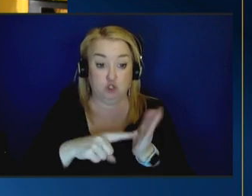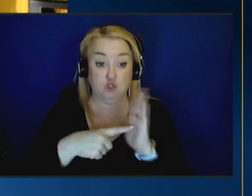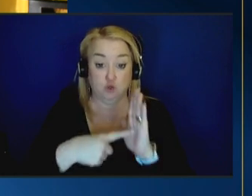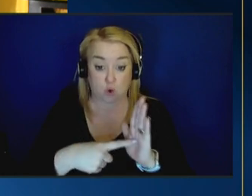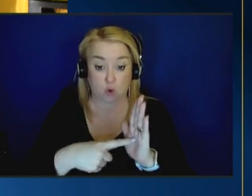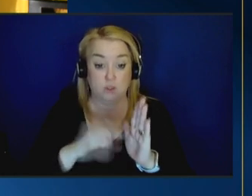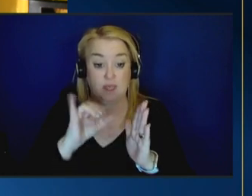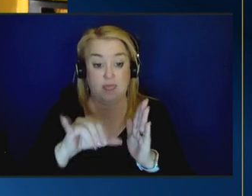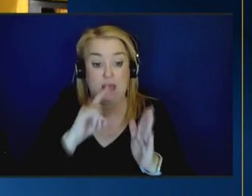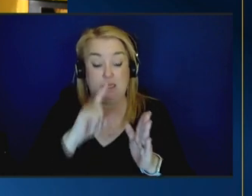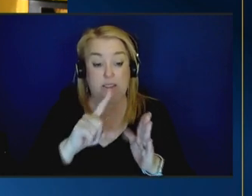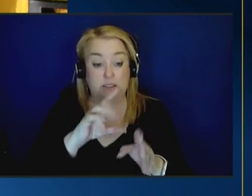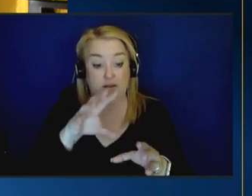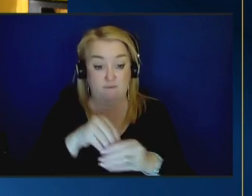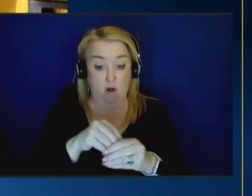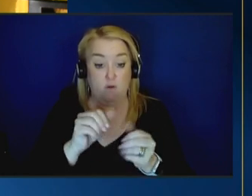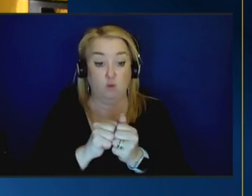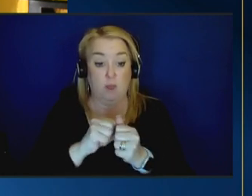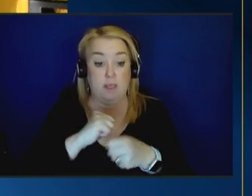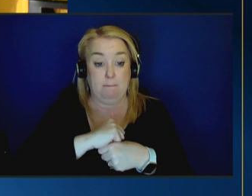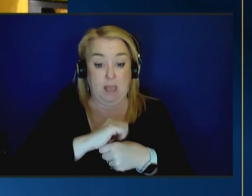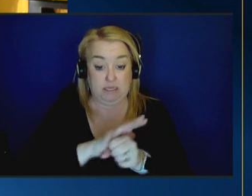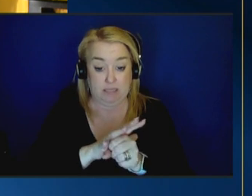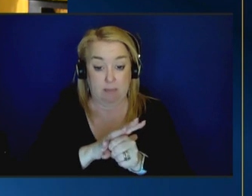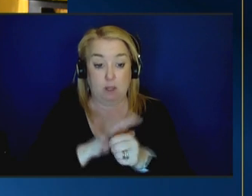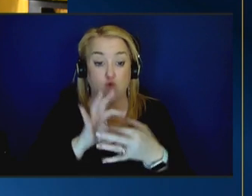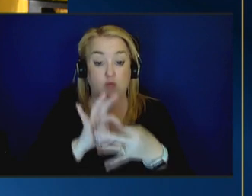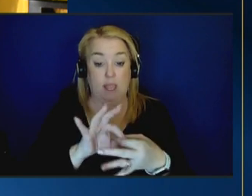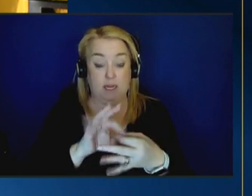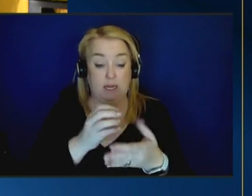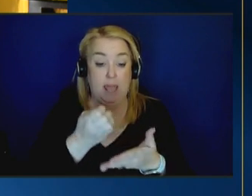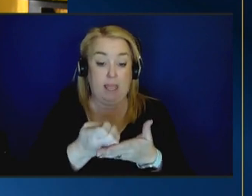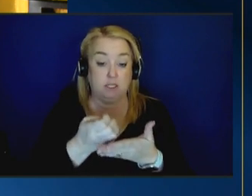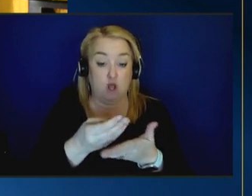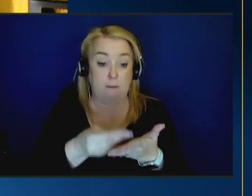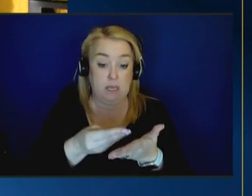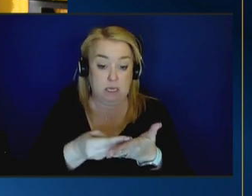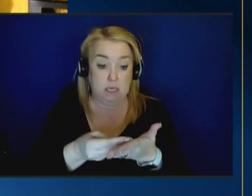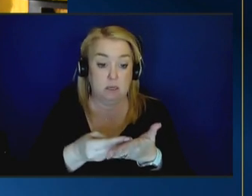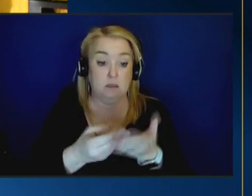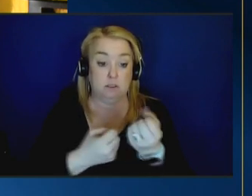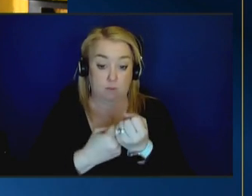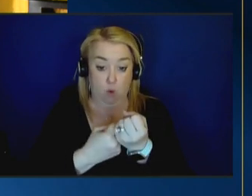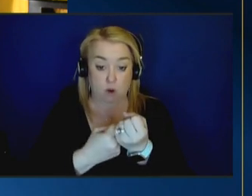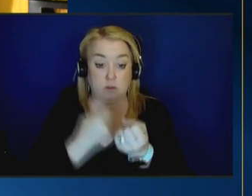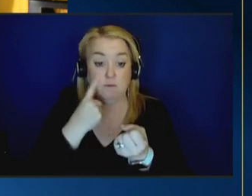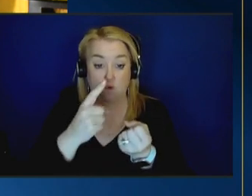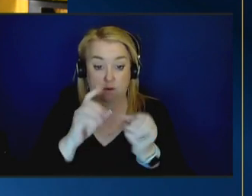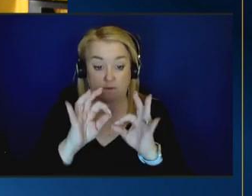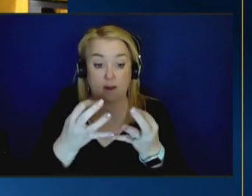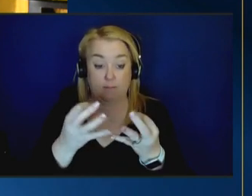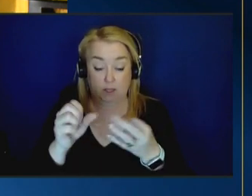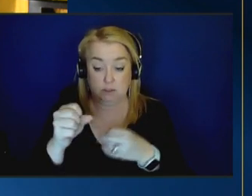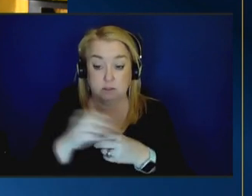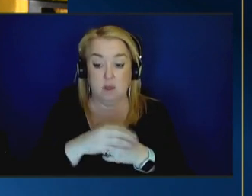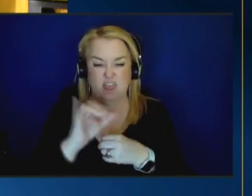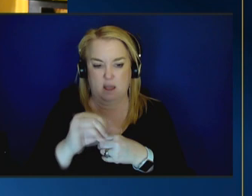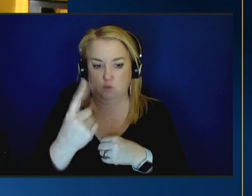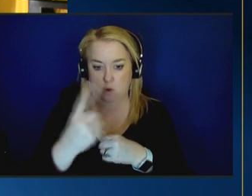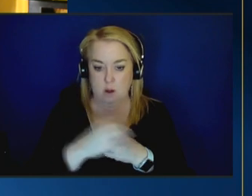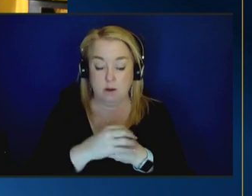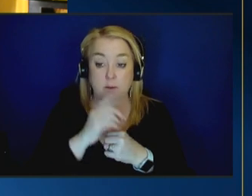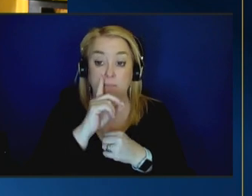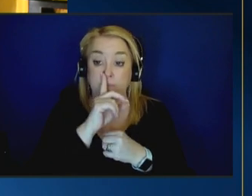do with the fact that there were pandemic related economic supports that were built in for families so i think that's one is how do we